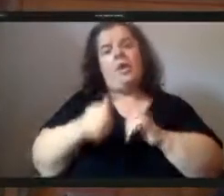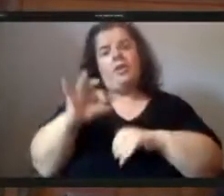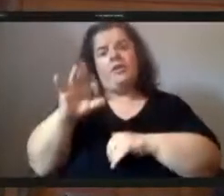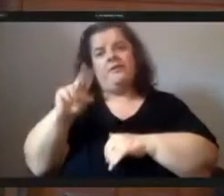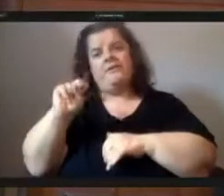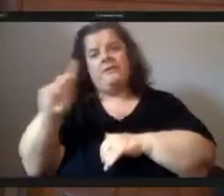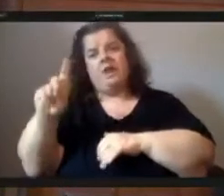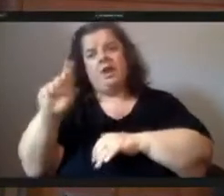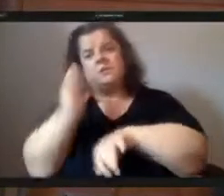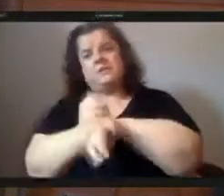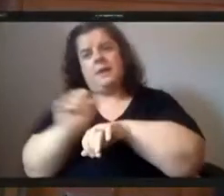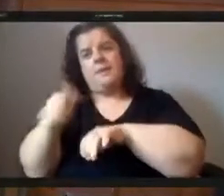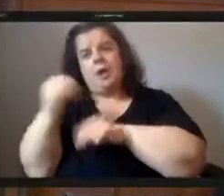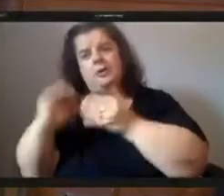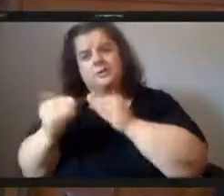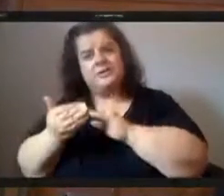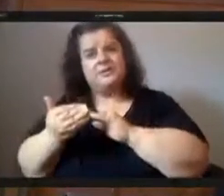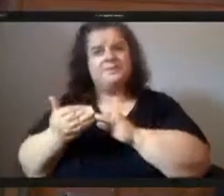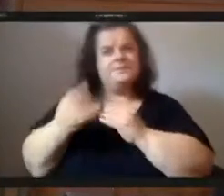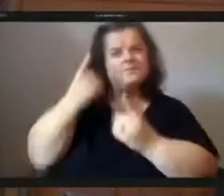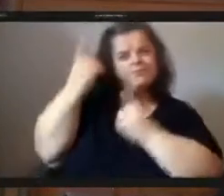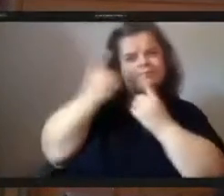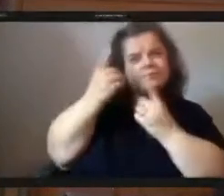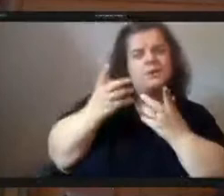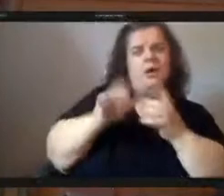debated different ways to structure a fund here